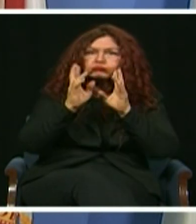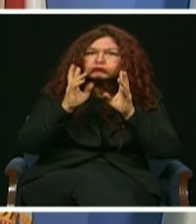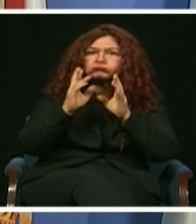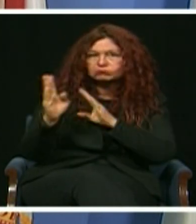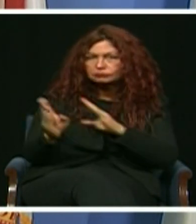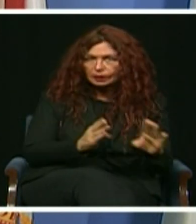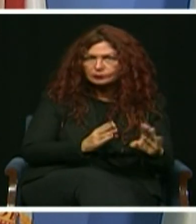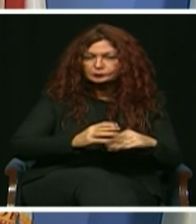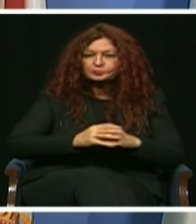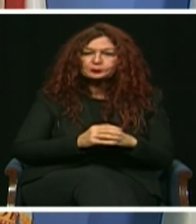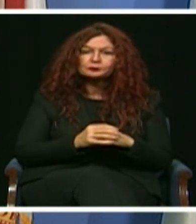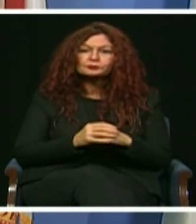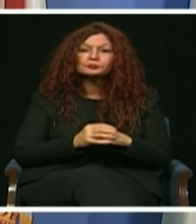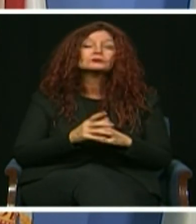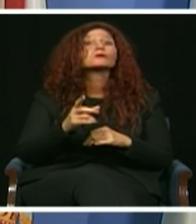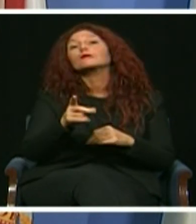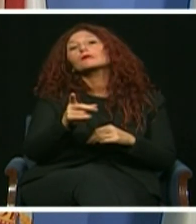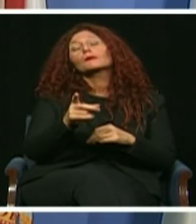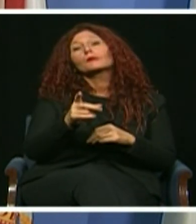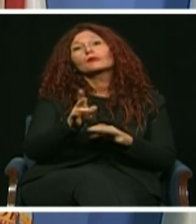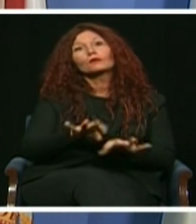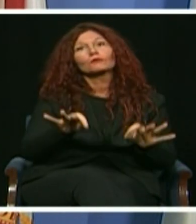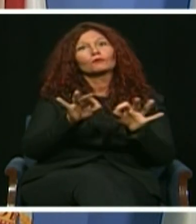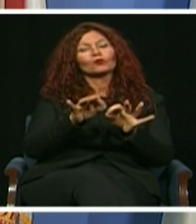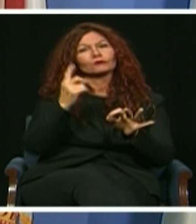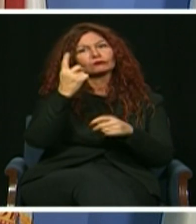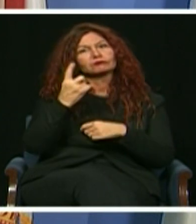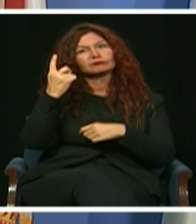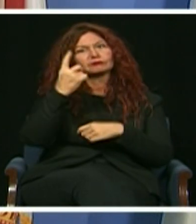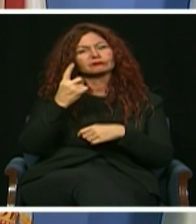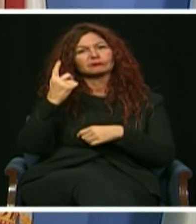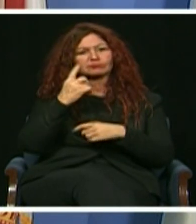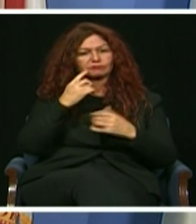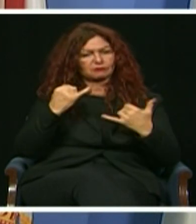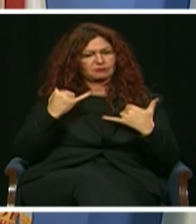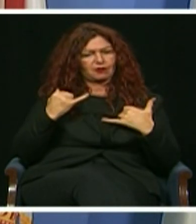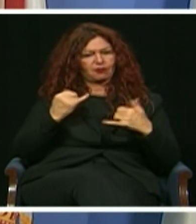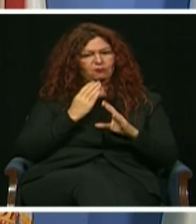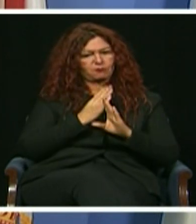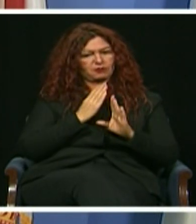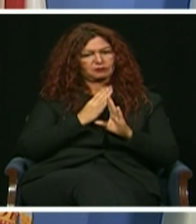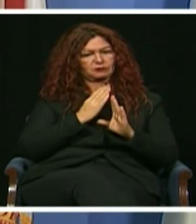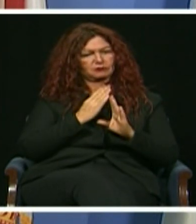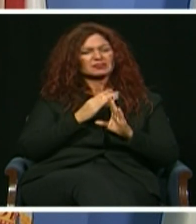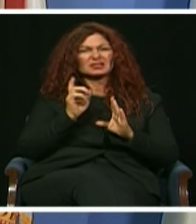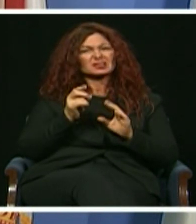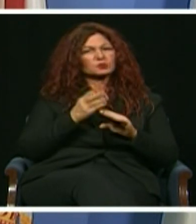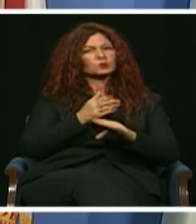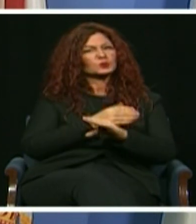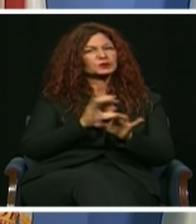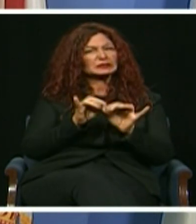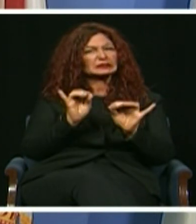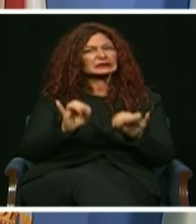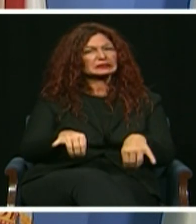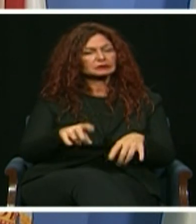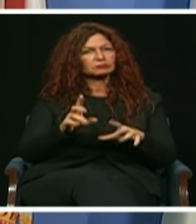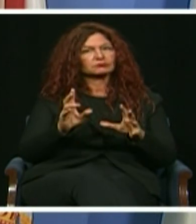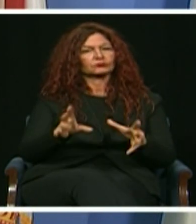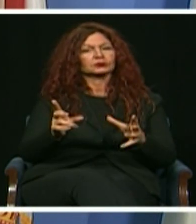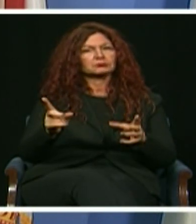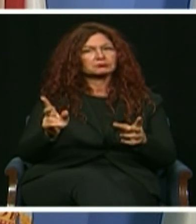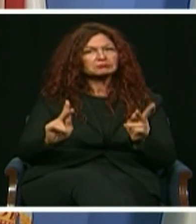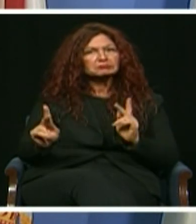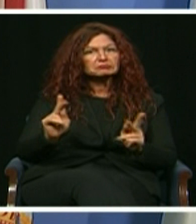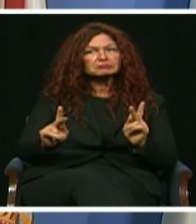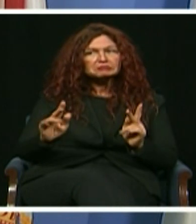We also need to advance important shorter-term wins, like making our current bus system more efficient by implementing the community-powered recommendations